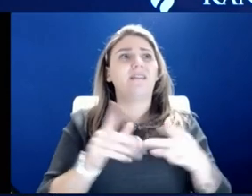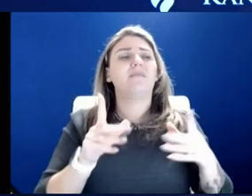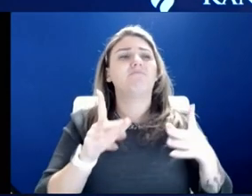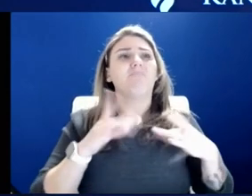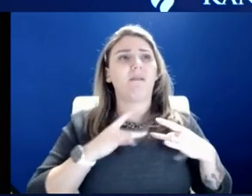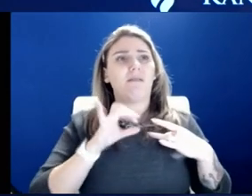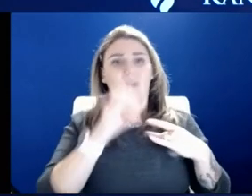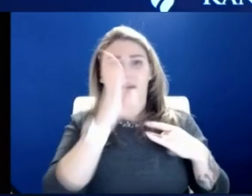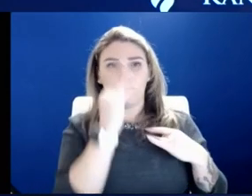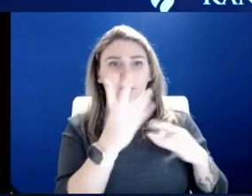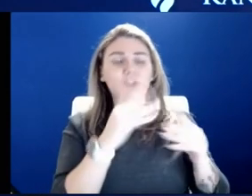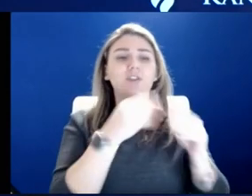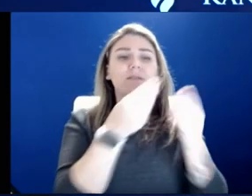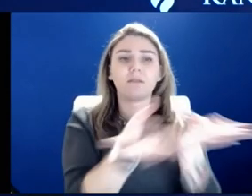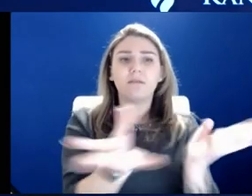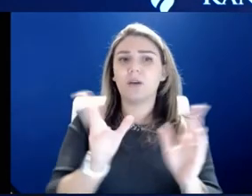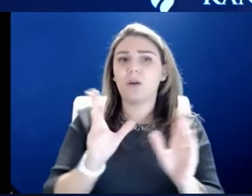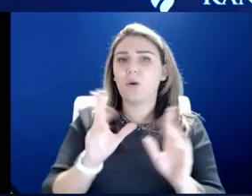lies become truth,